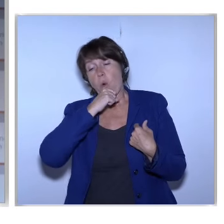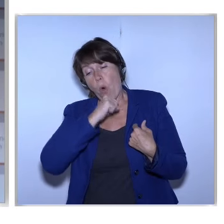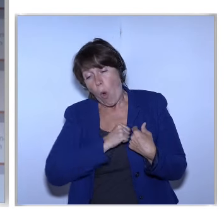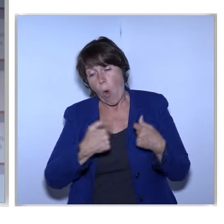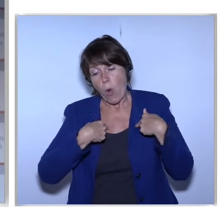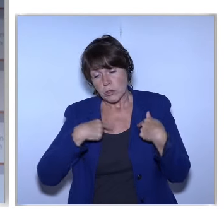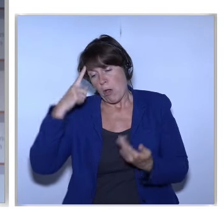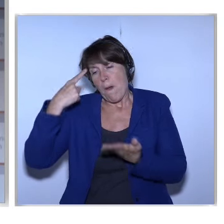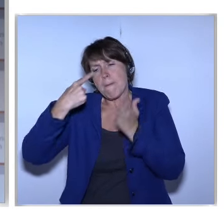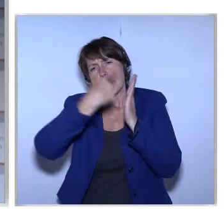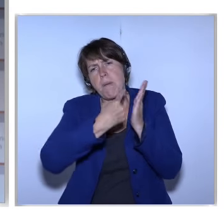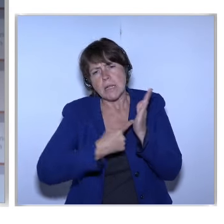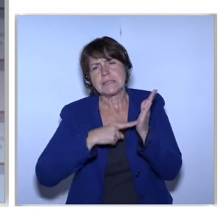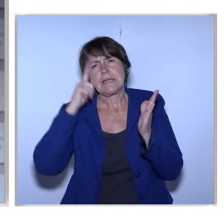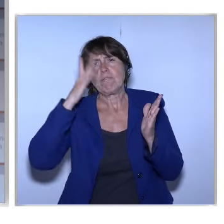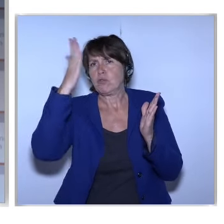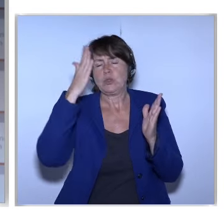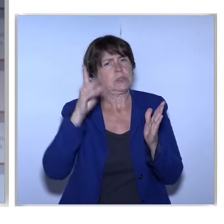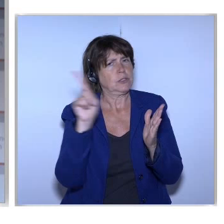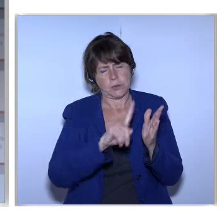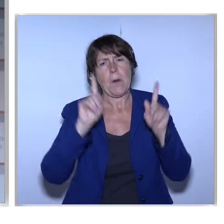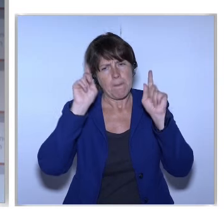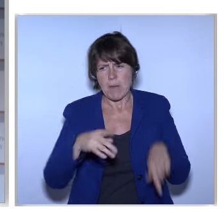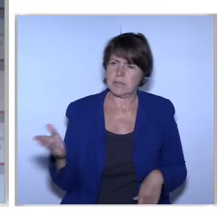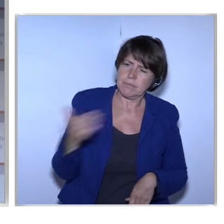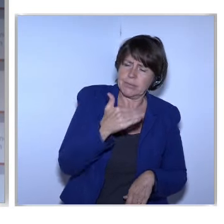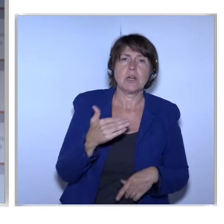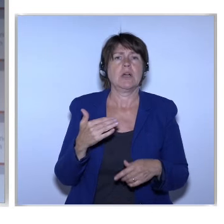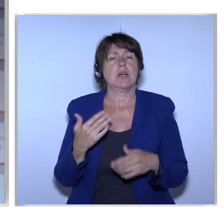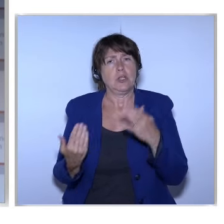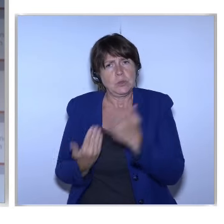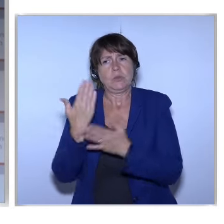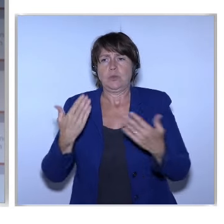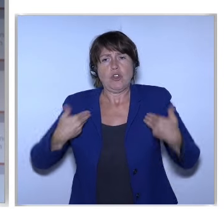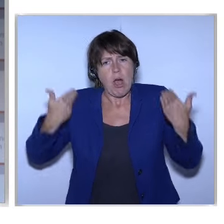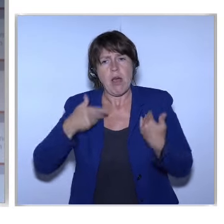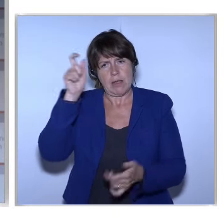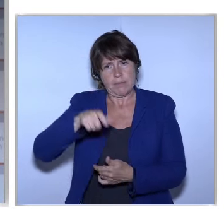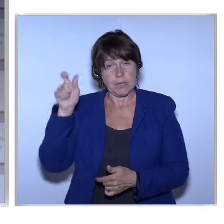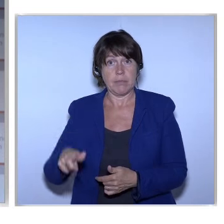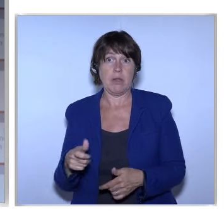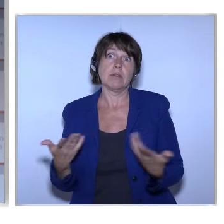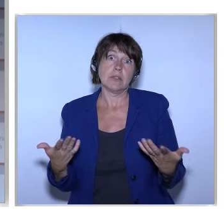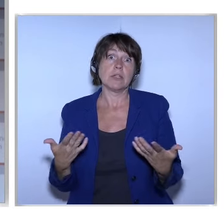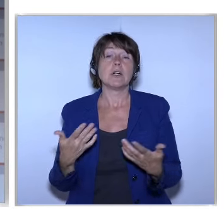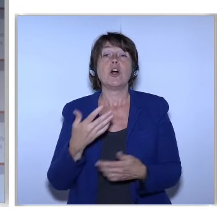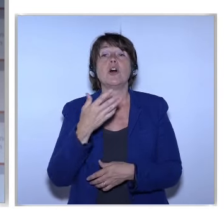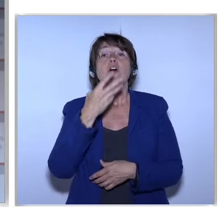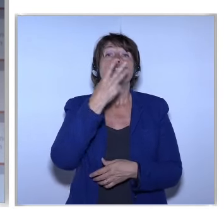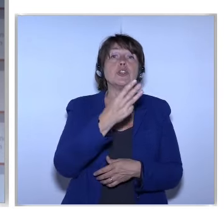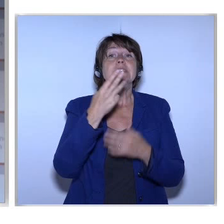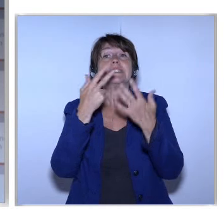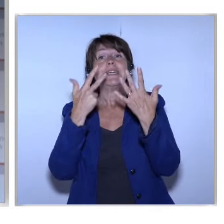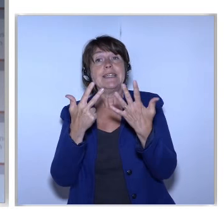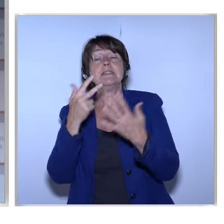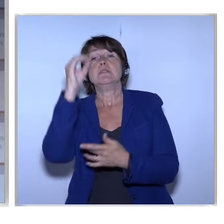policy For the future 40% of women in the room Is better than 20% But it's still not 50-50